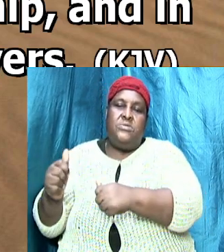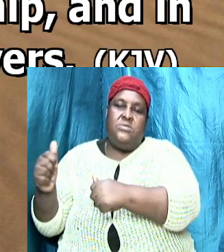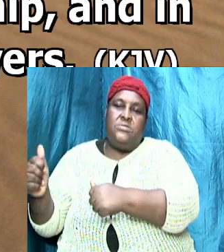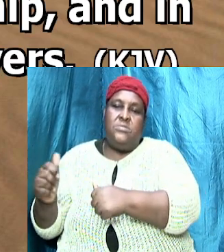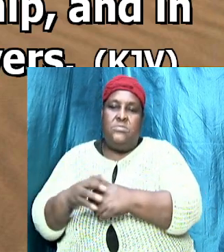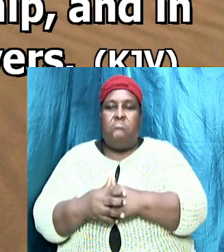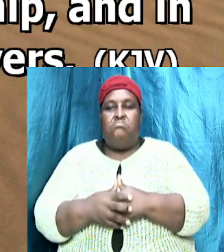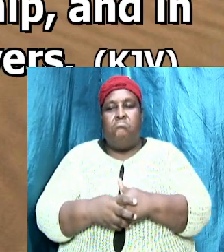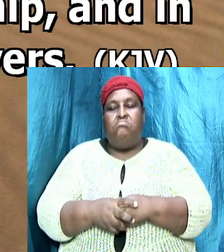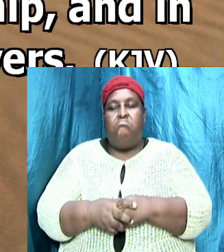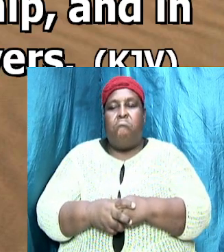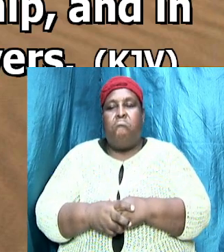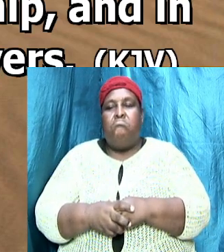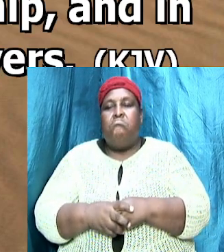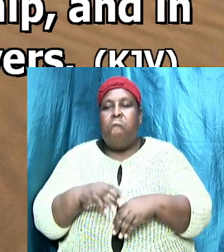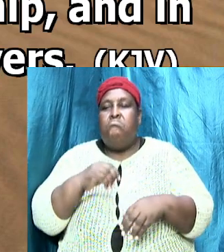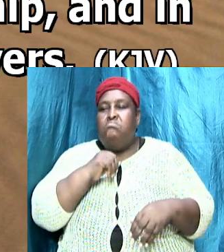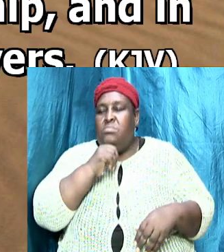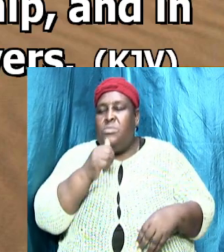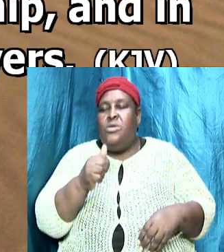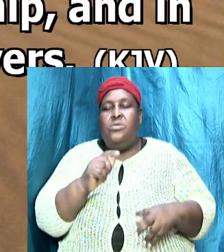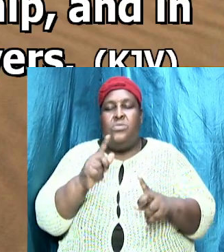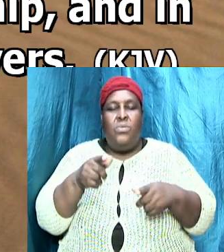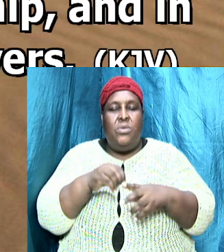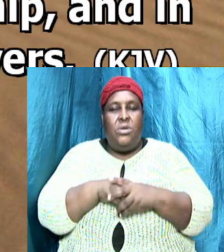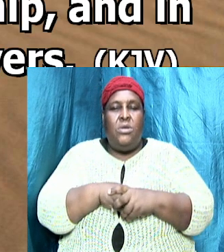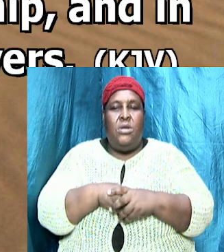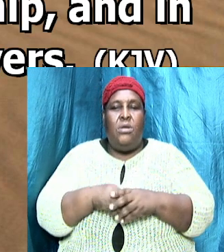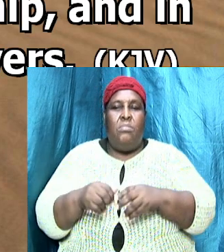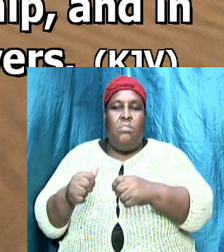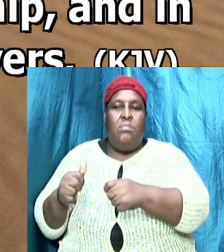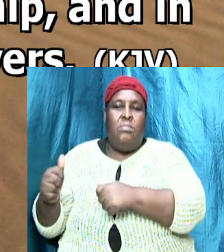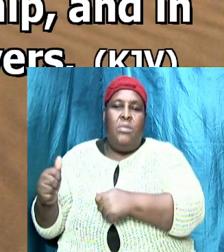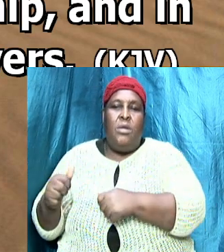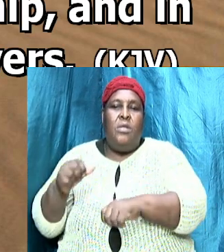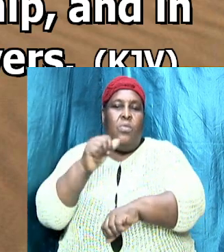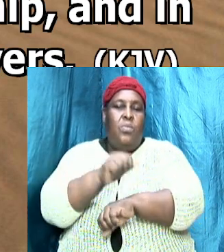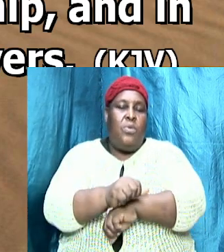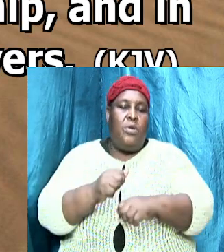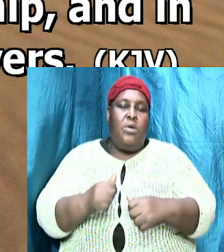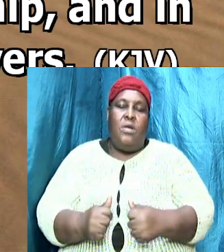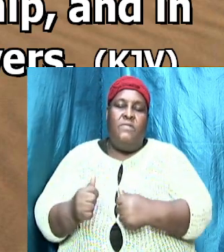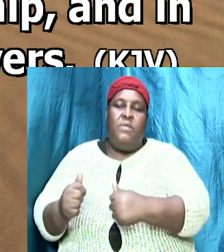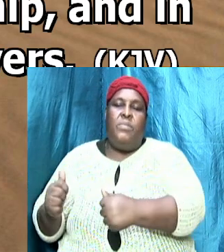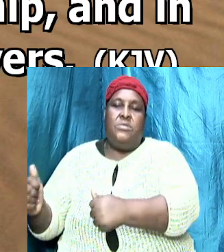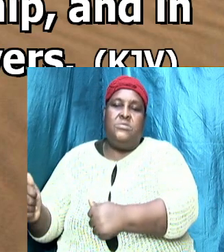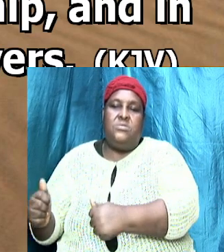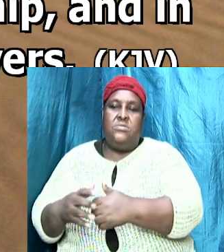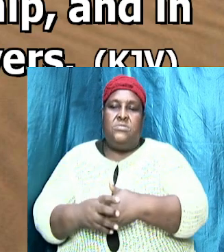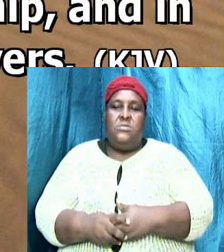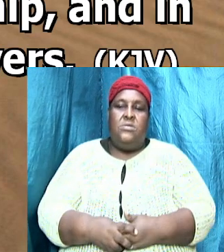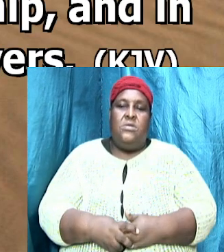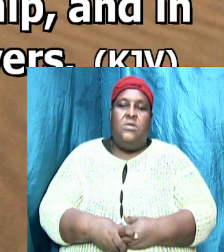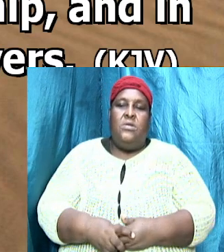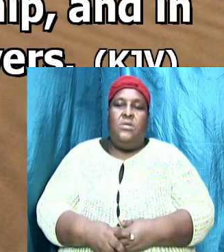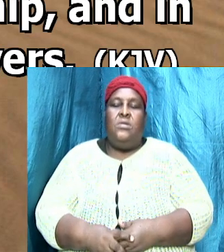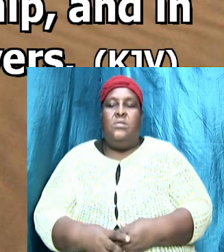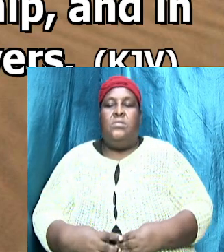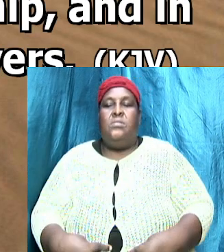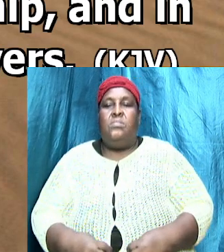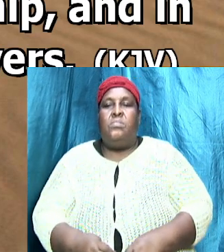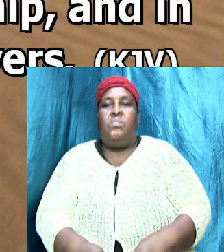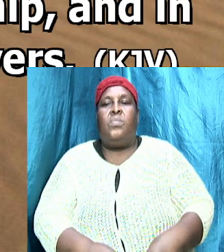we're not getting into who is considered to an apostle and the work of an apostle you know and their different school of thought and that